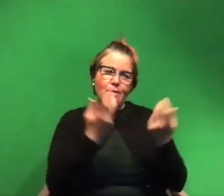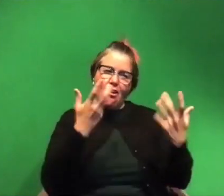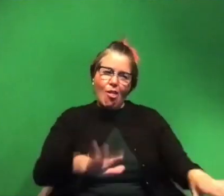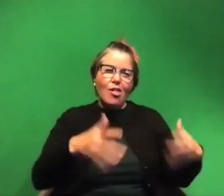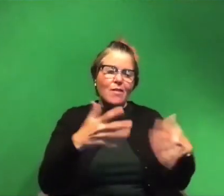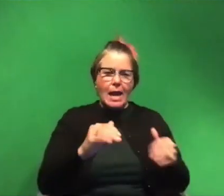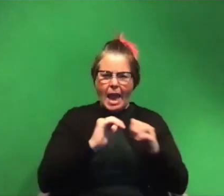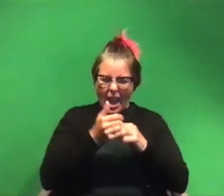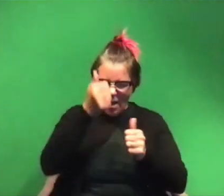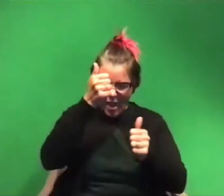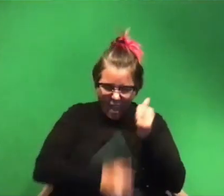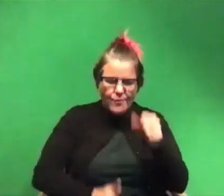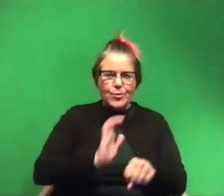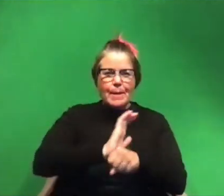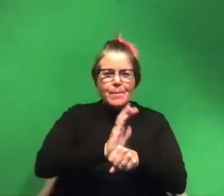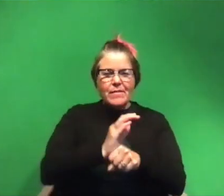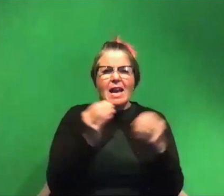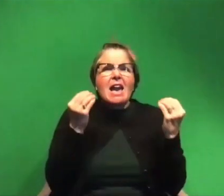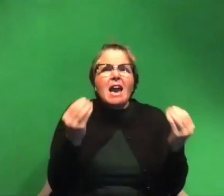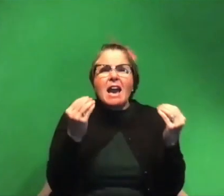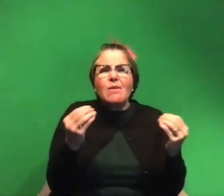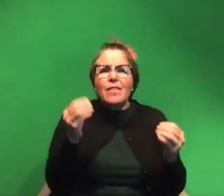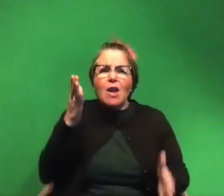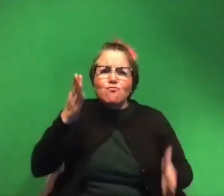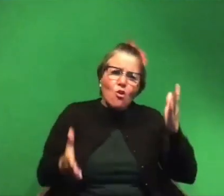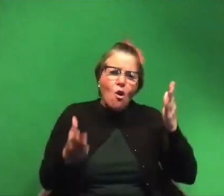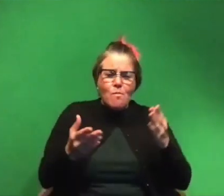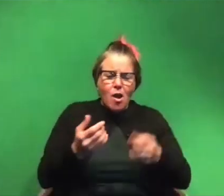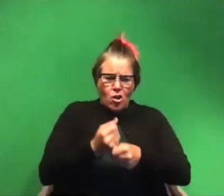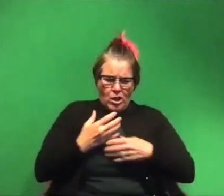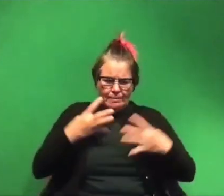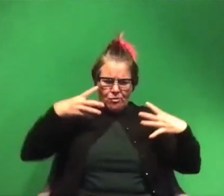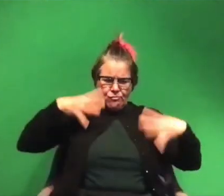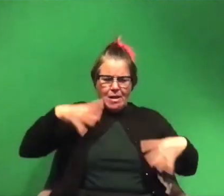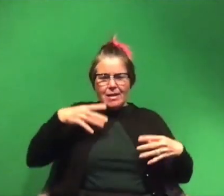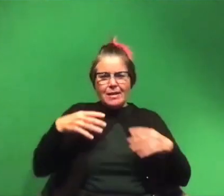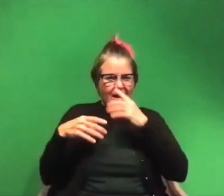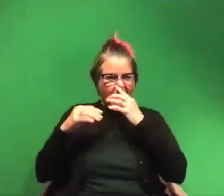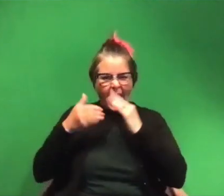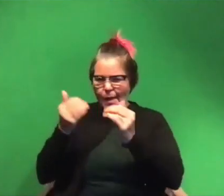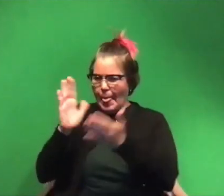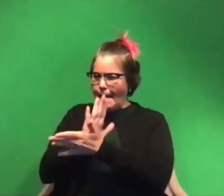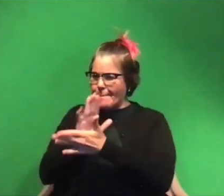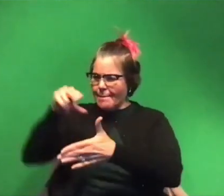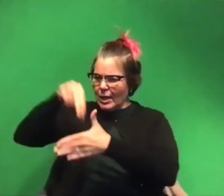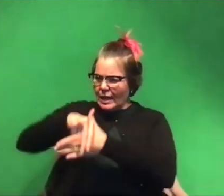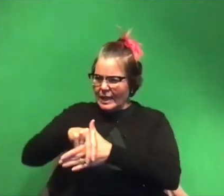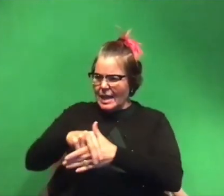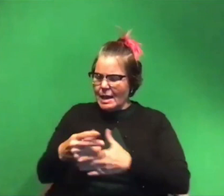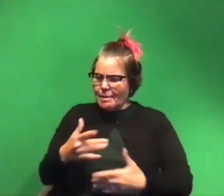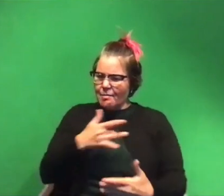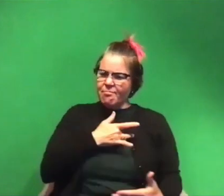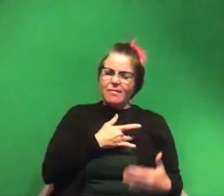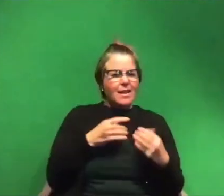every movie how did how did that robot make me cry how did that paper clip get into my heart yeah